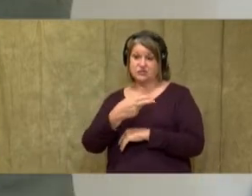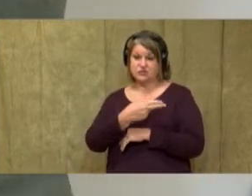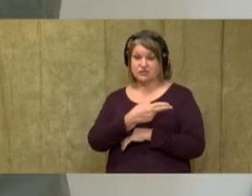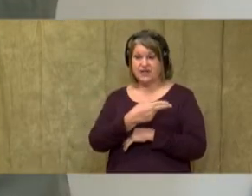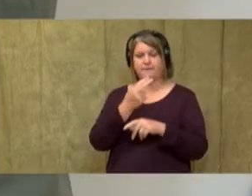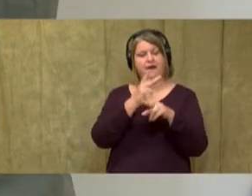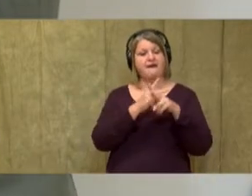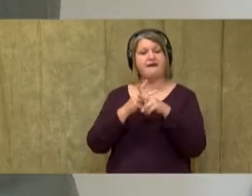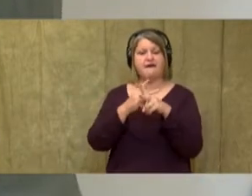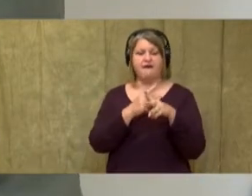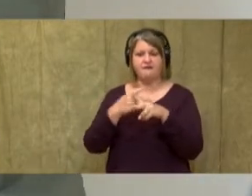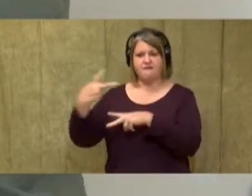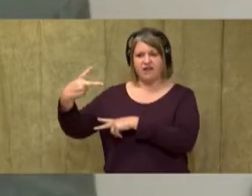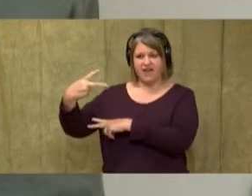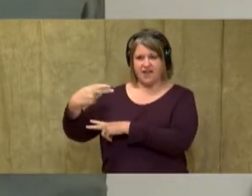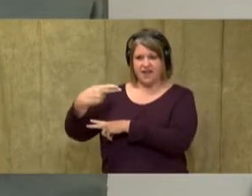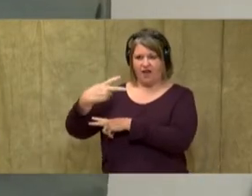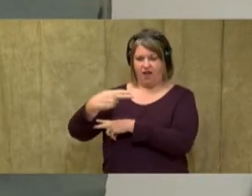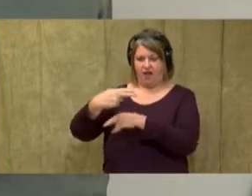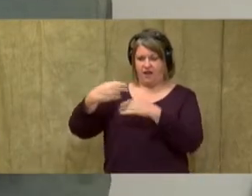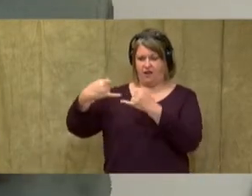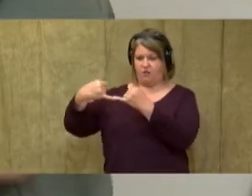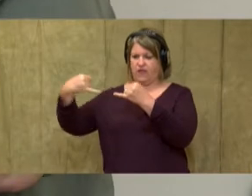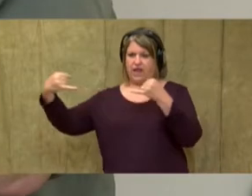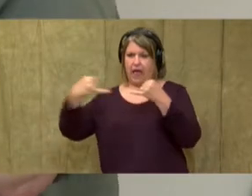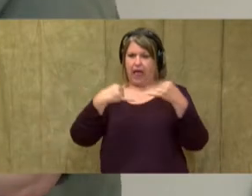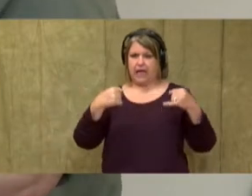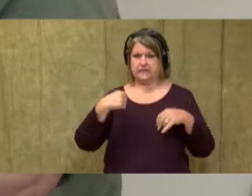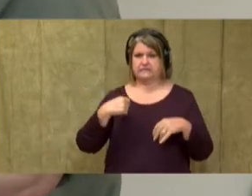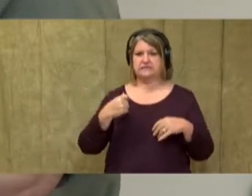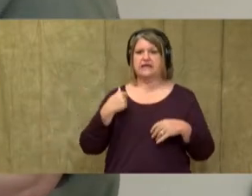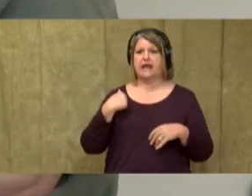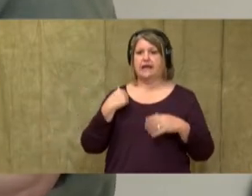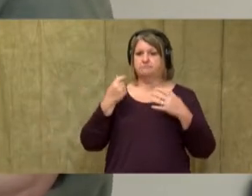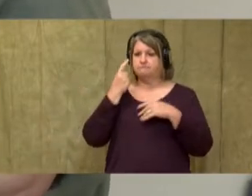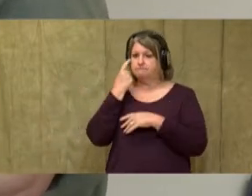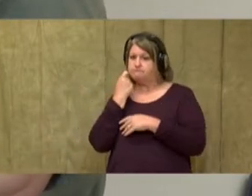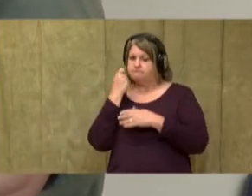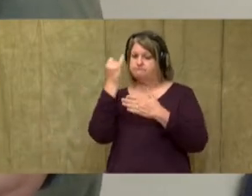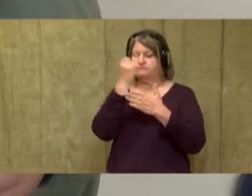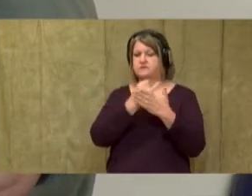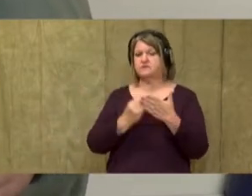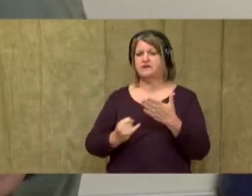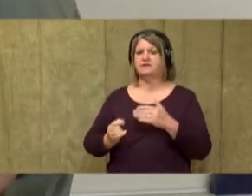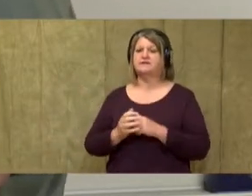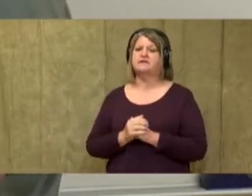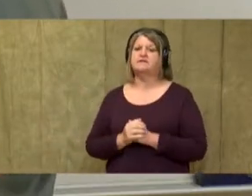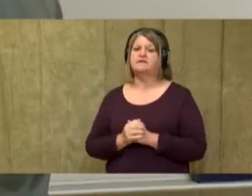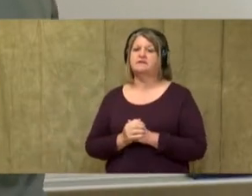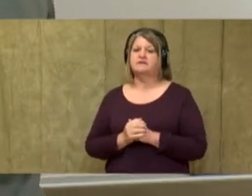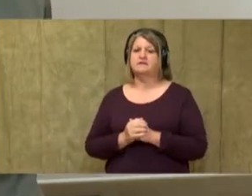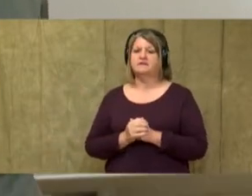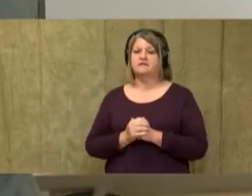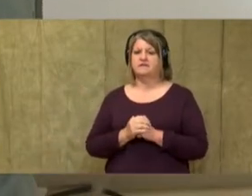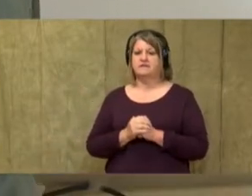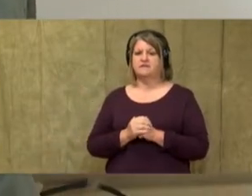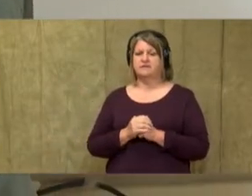carefully cut on these lines that I drew. So I'm going to cut these two lines at the top